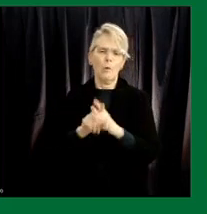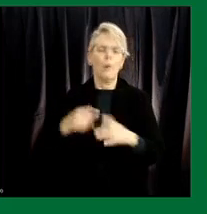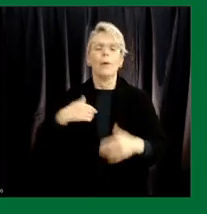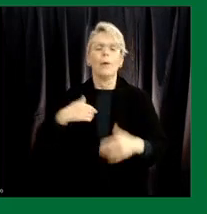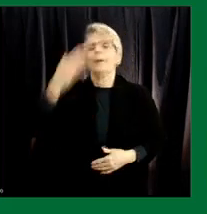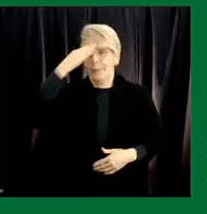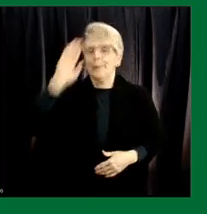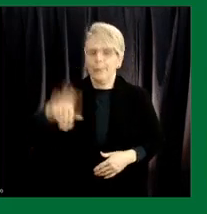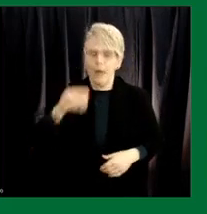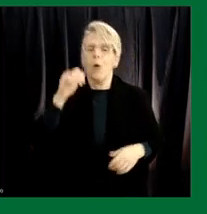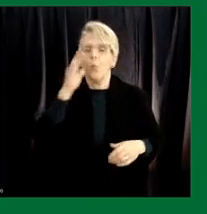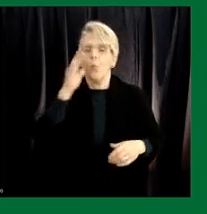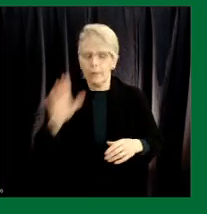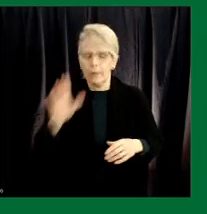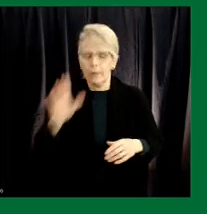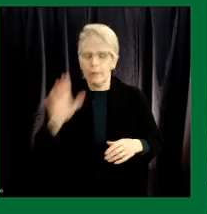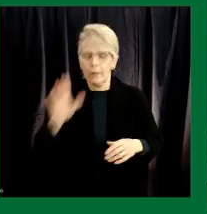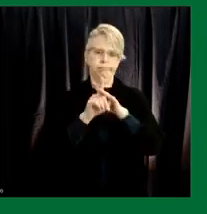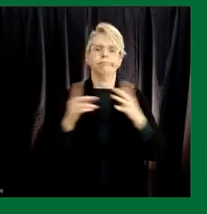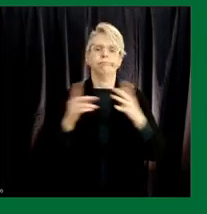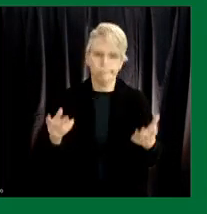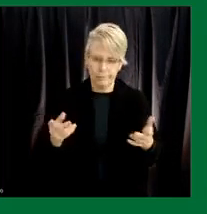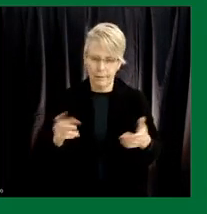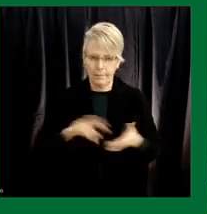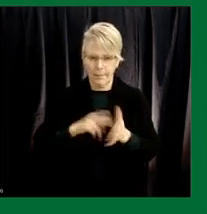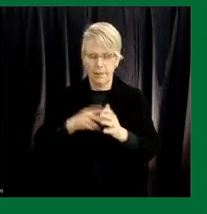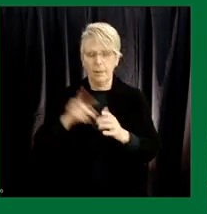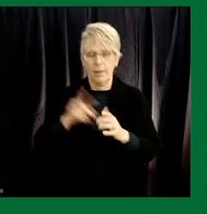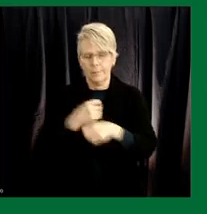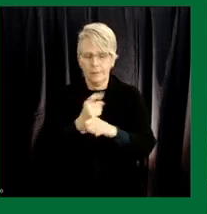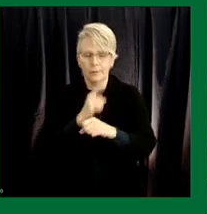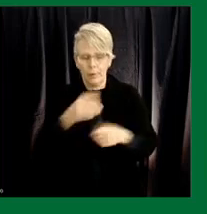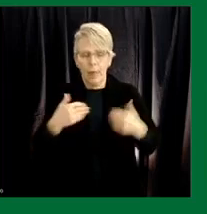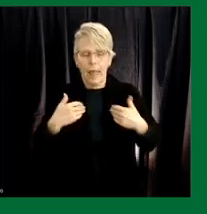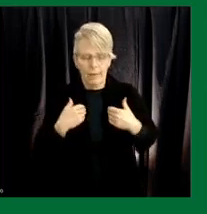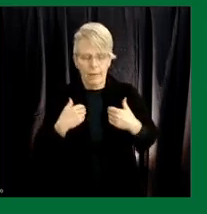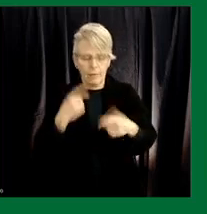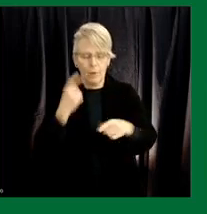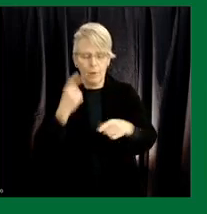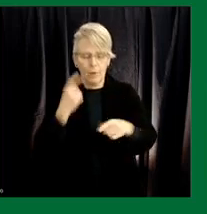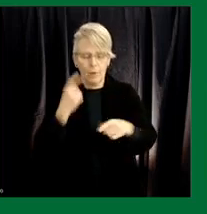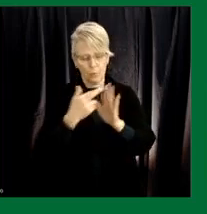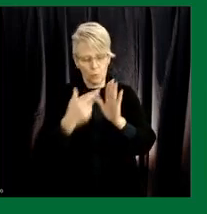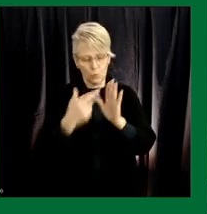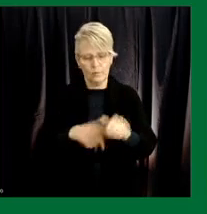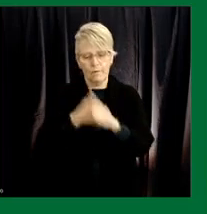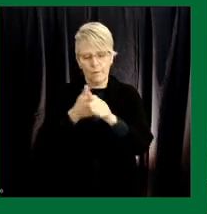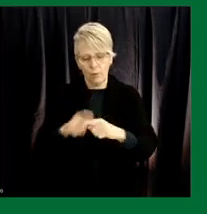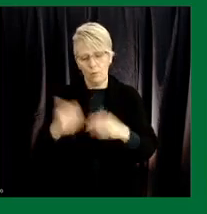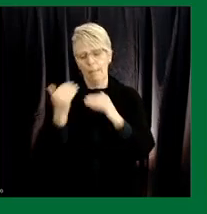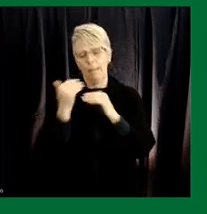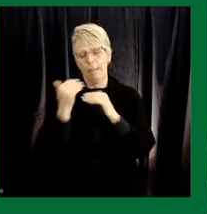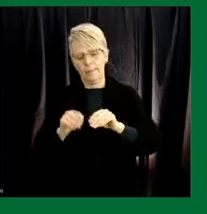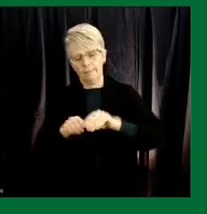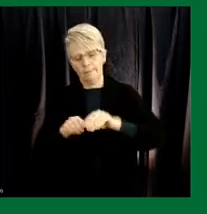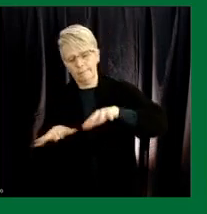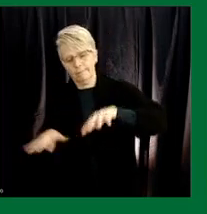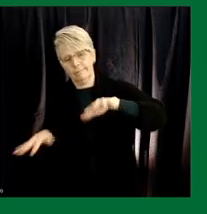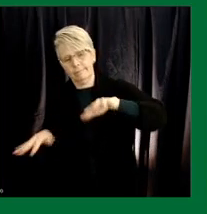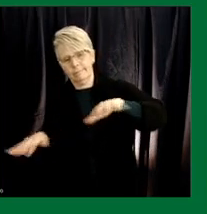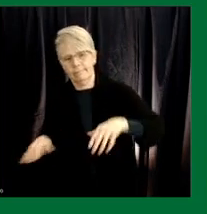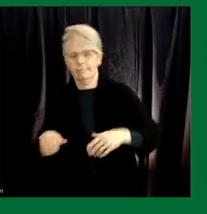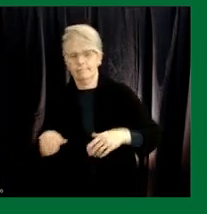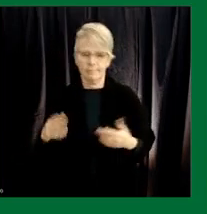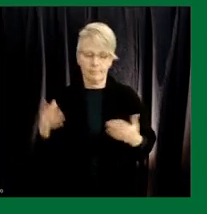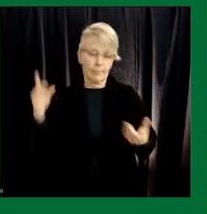and and do we have the appropriate public health measures in place to limit the spread uh to the degree that we can until such time that we have